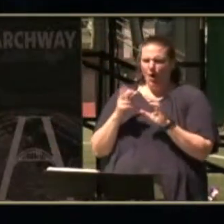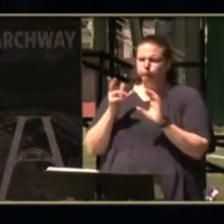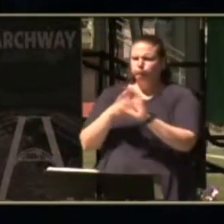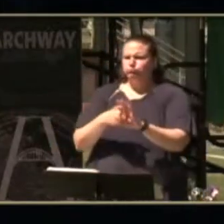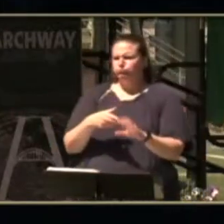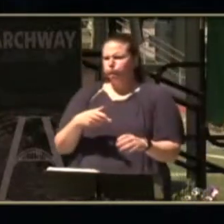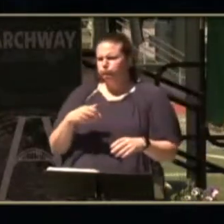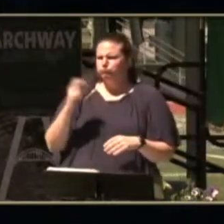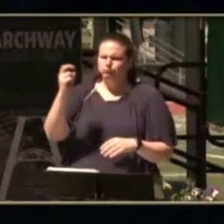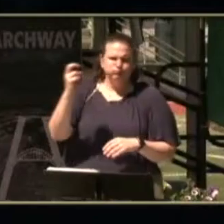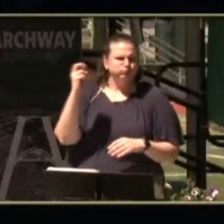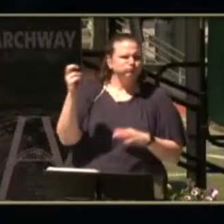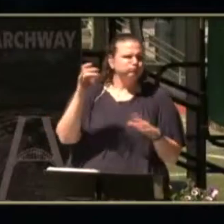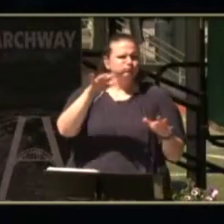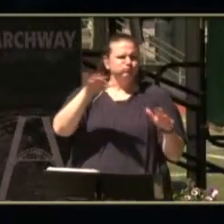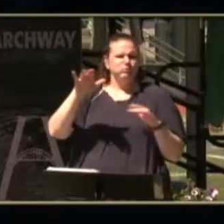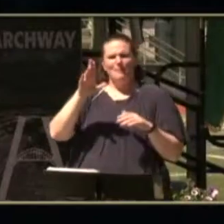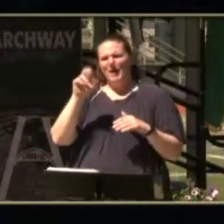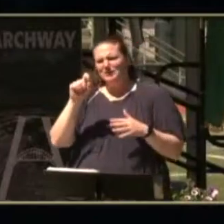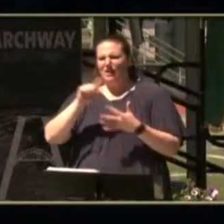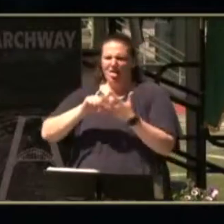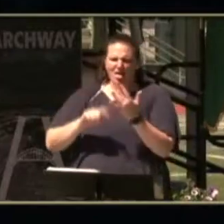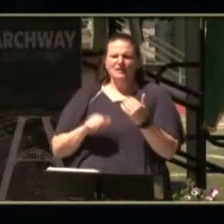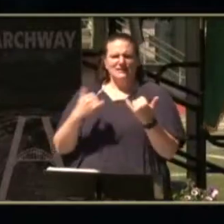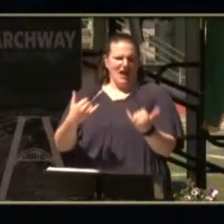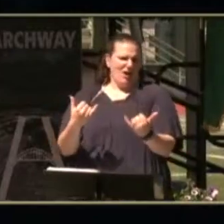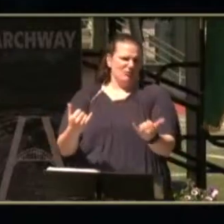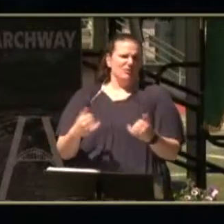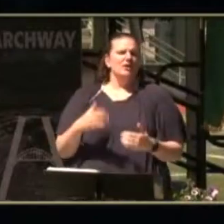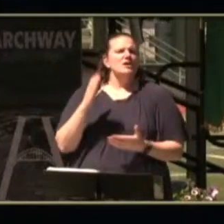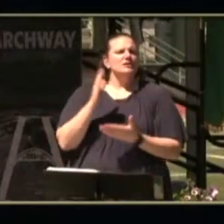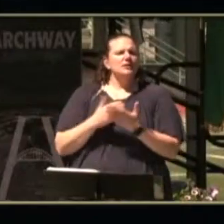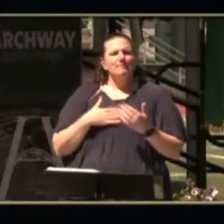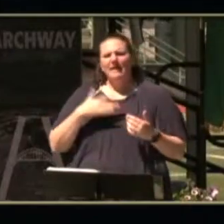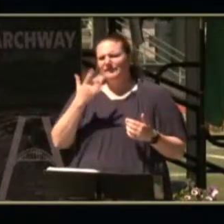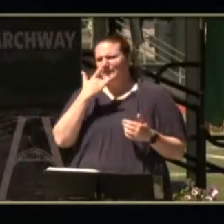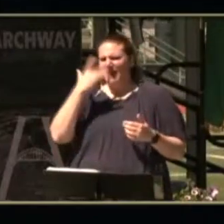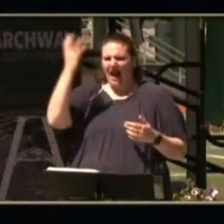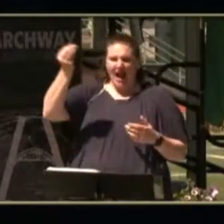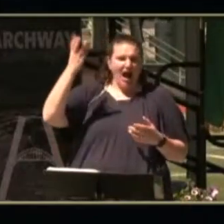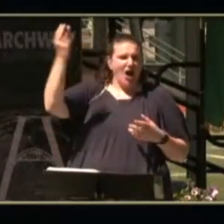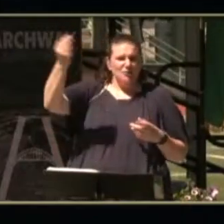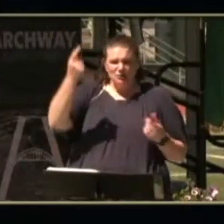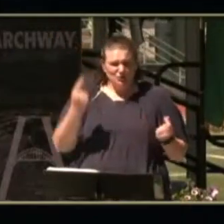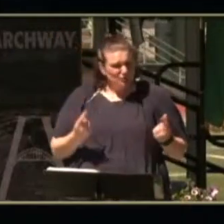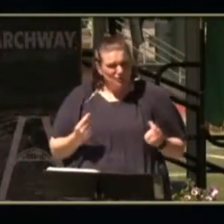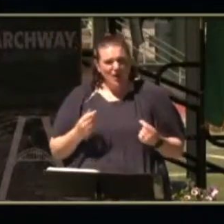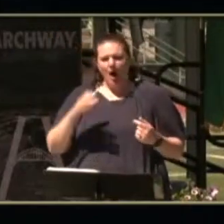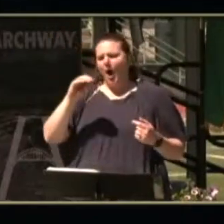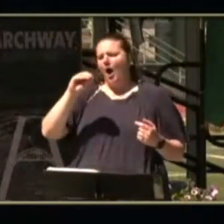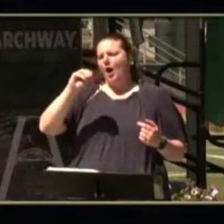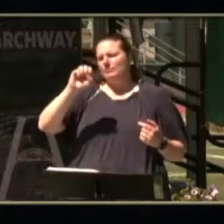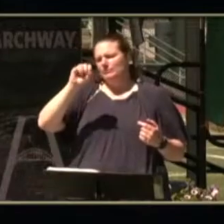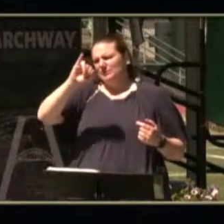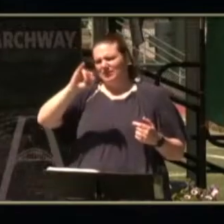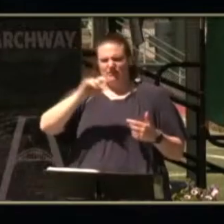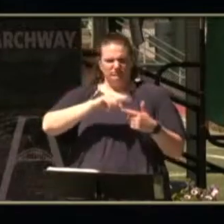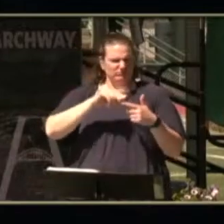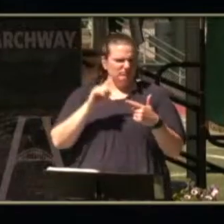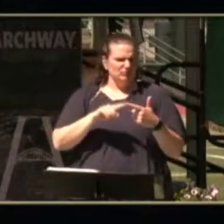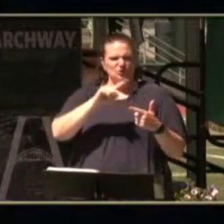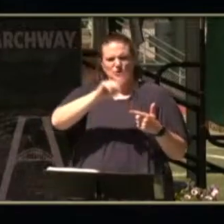transportation now some of my favorite outings were omsi and the zoo